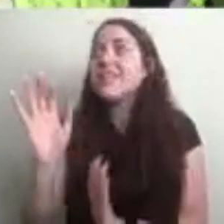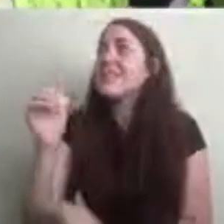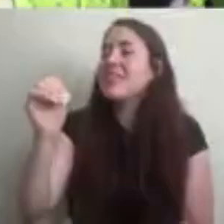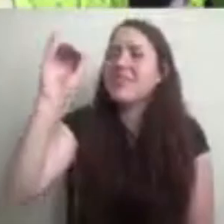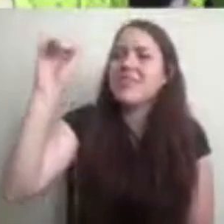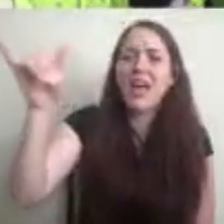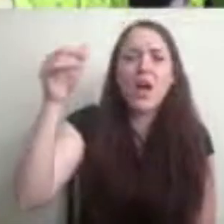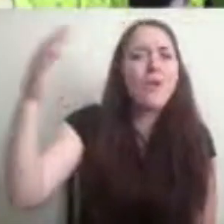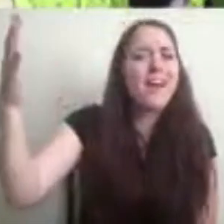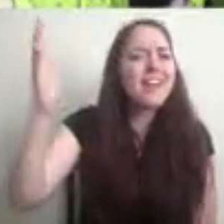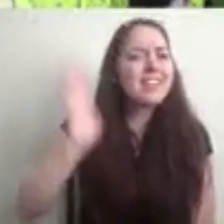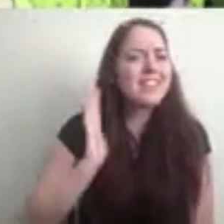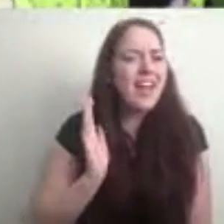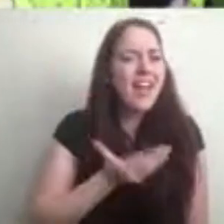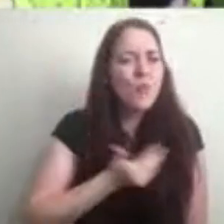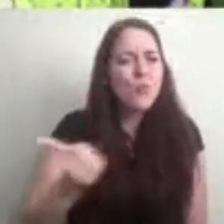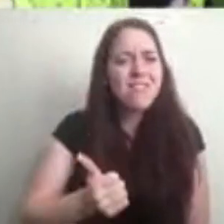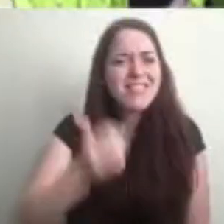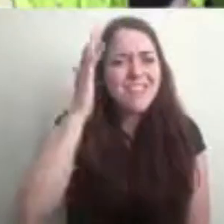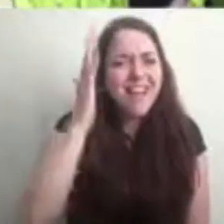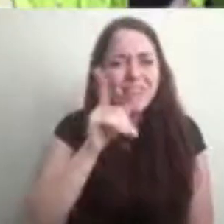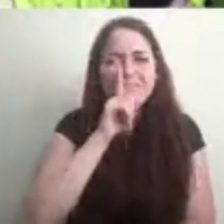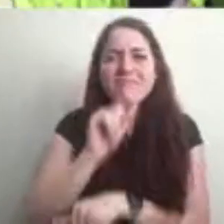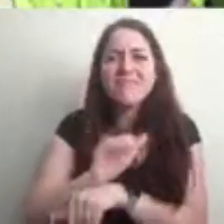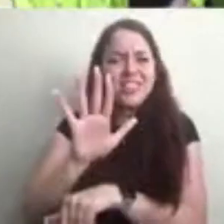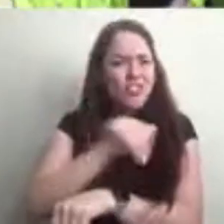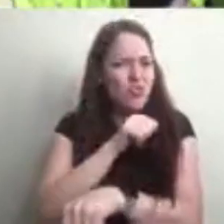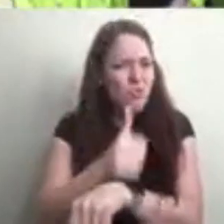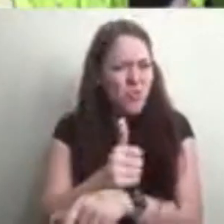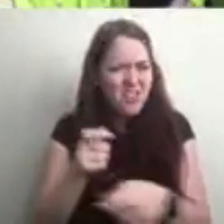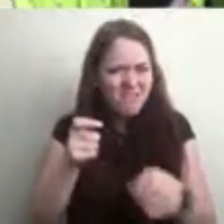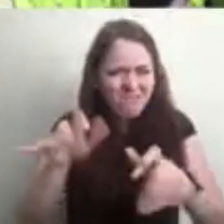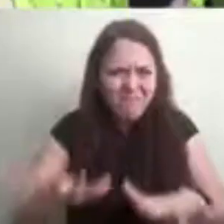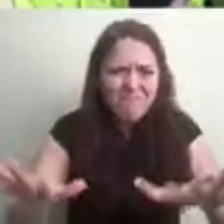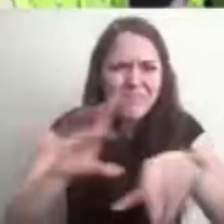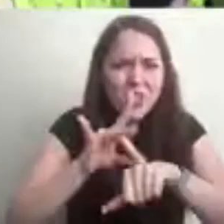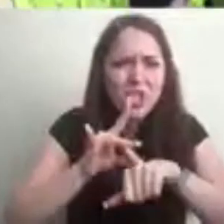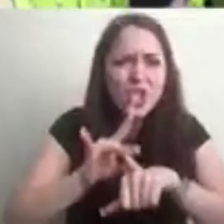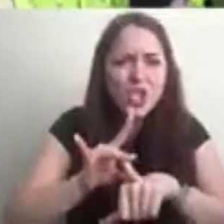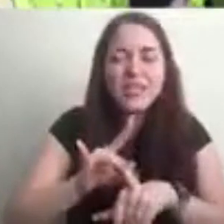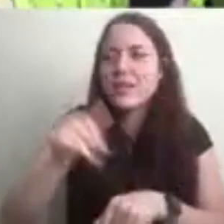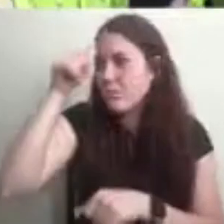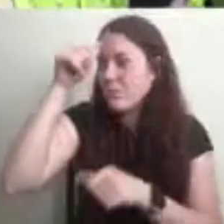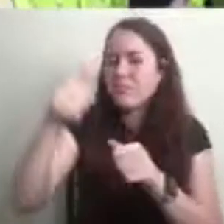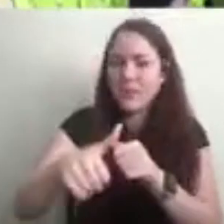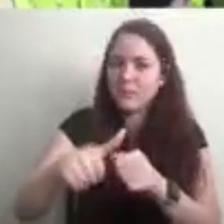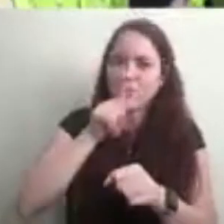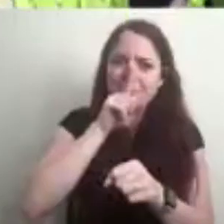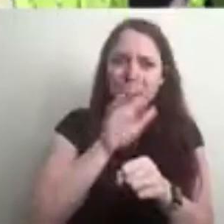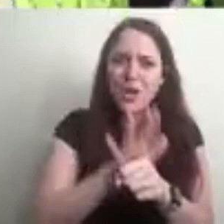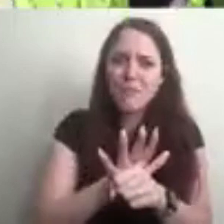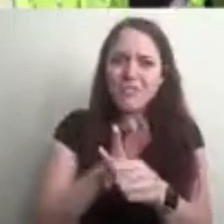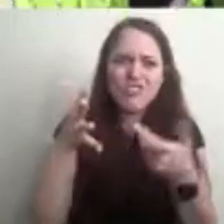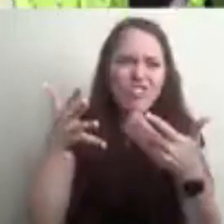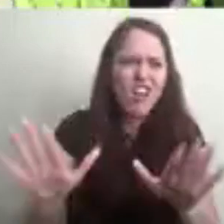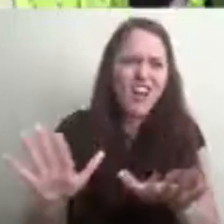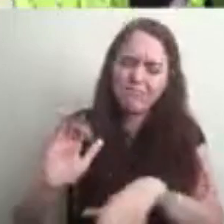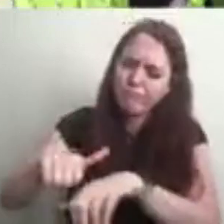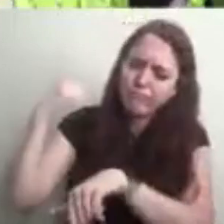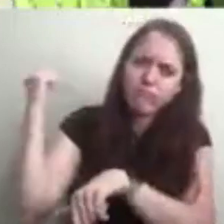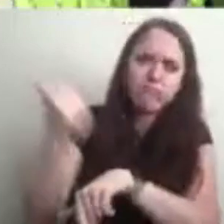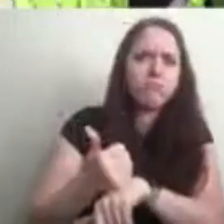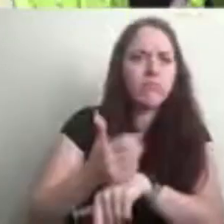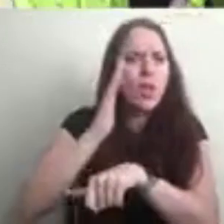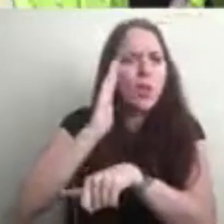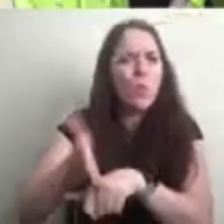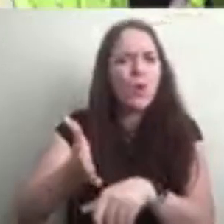God remembers the covenant forever, the divine promise made for a thousand generations.